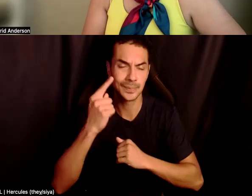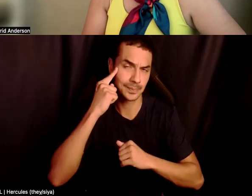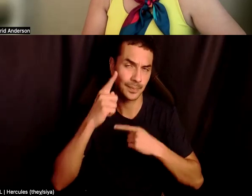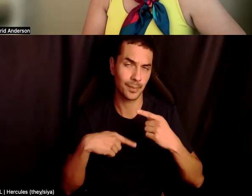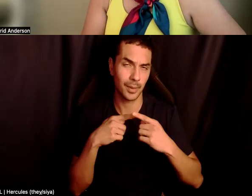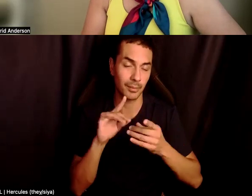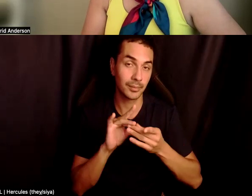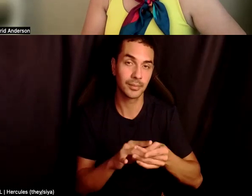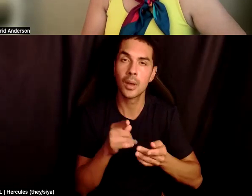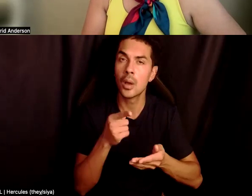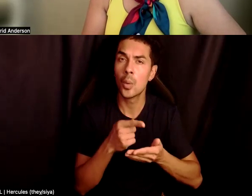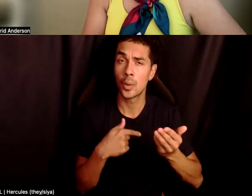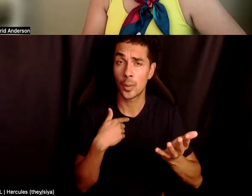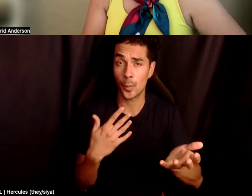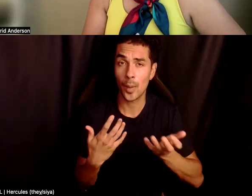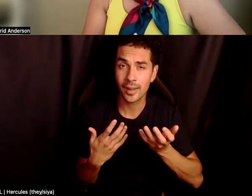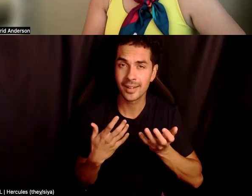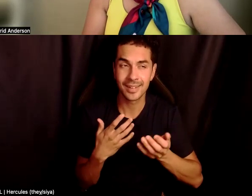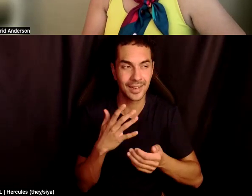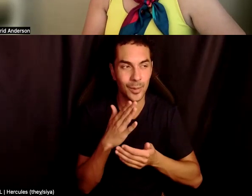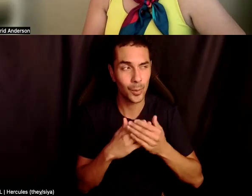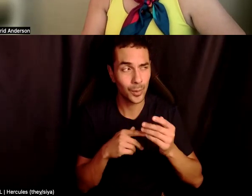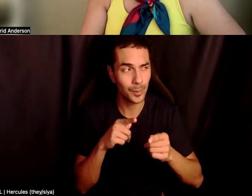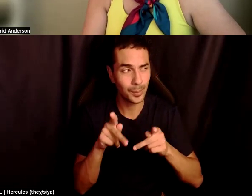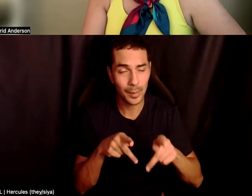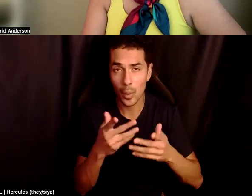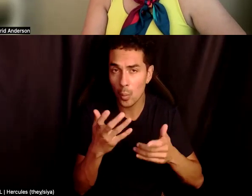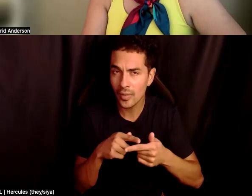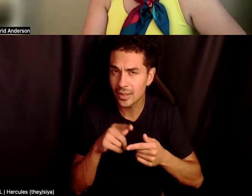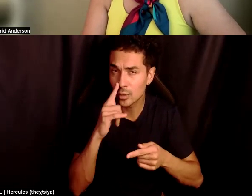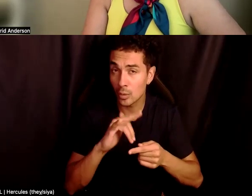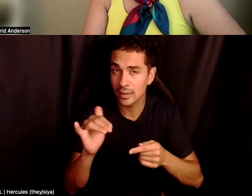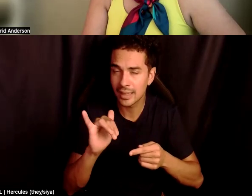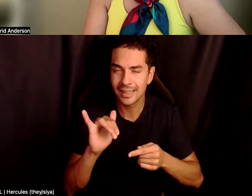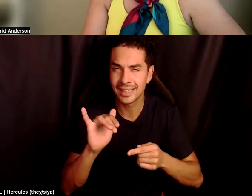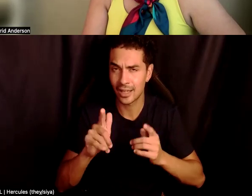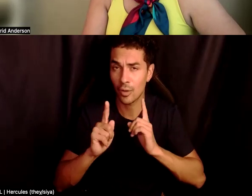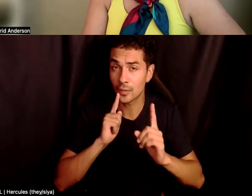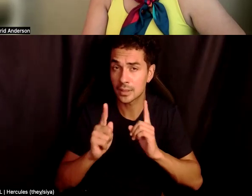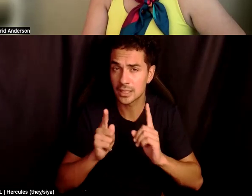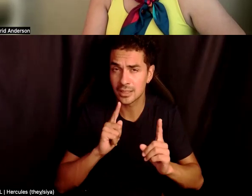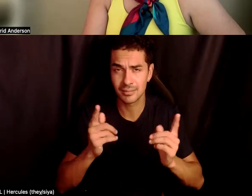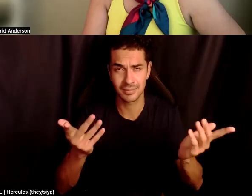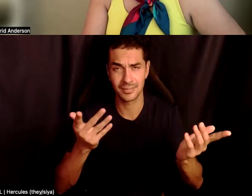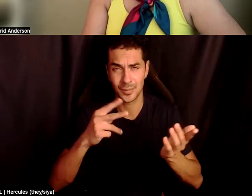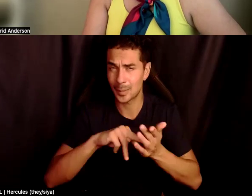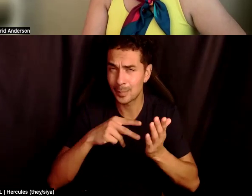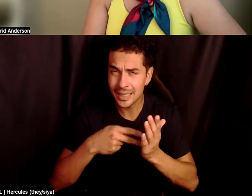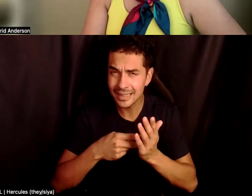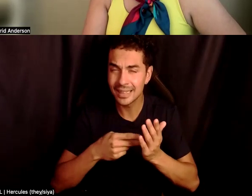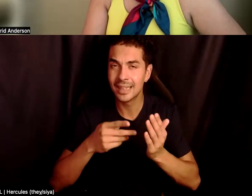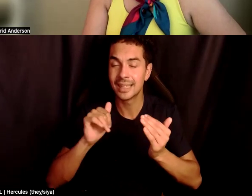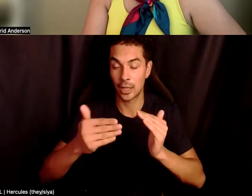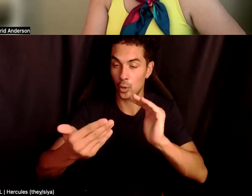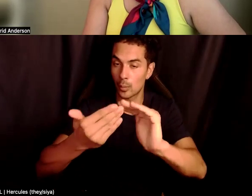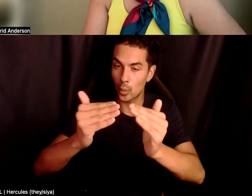want? What do people want this to look like? Like, what are these conversations mean? Um, and being really community